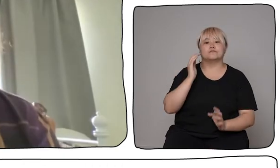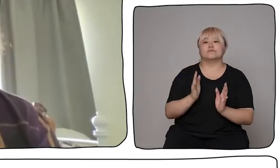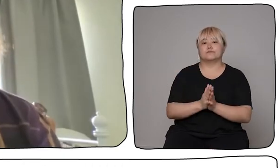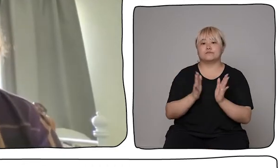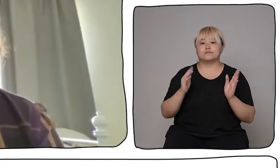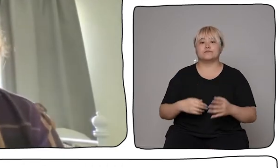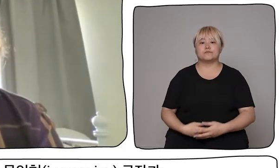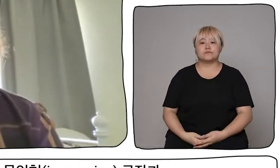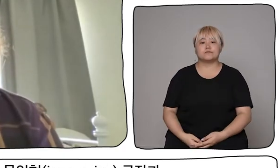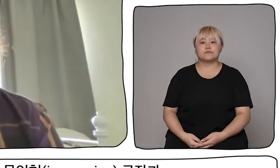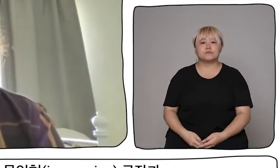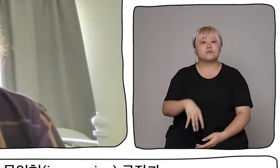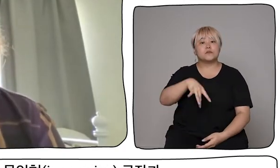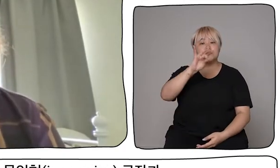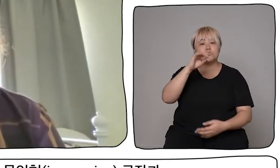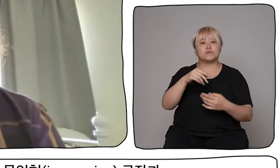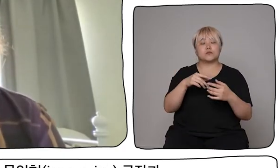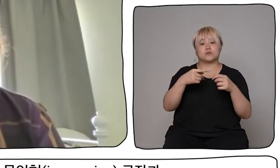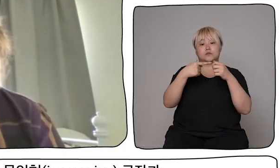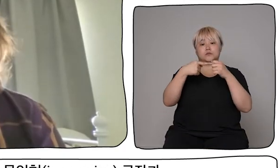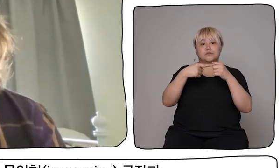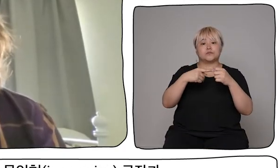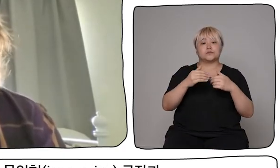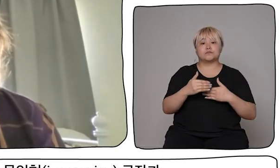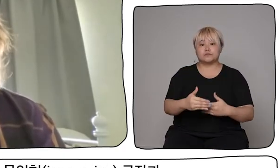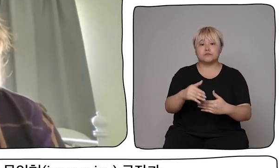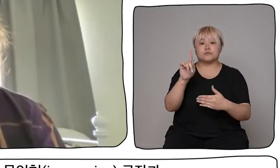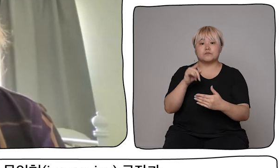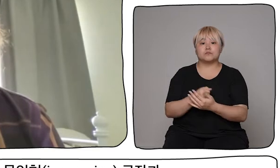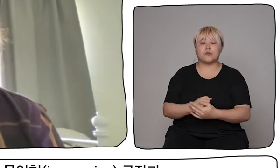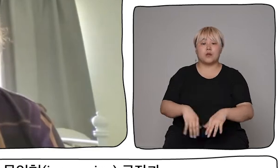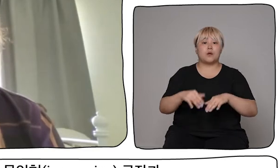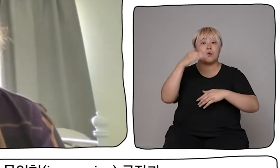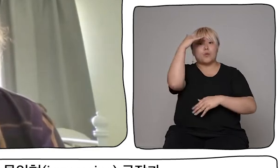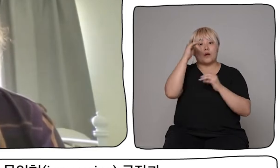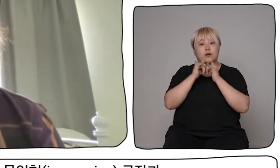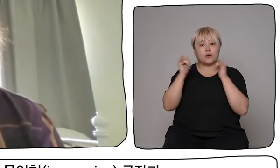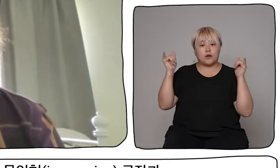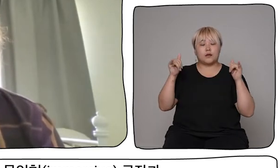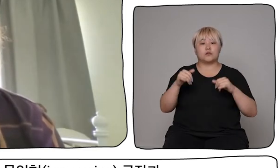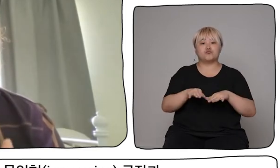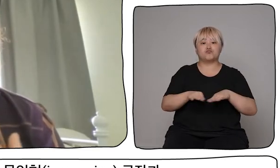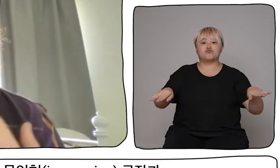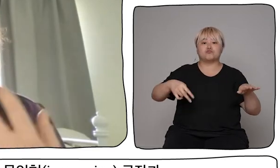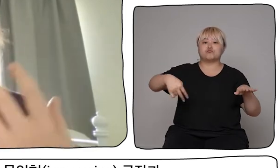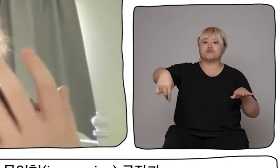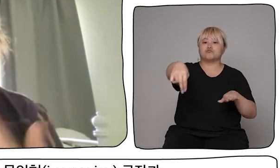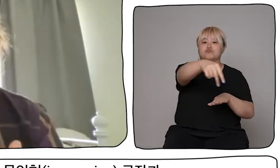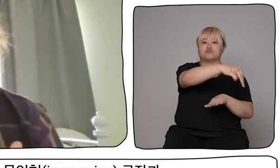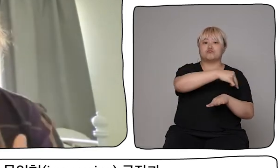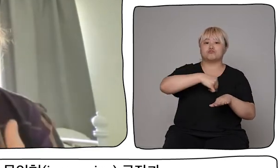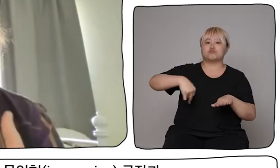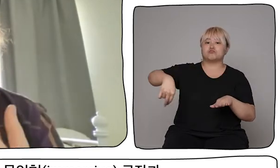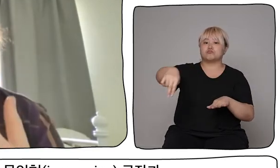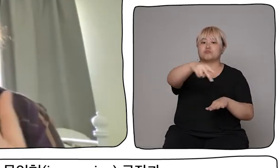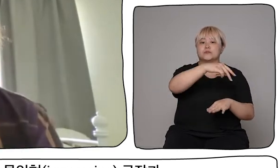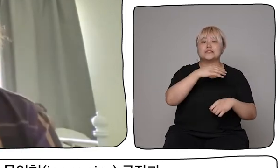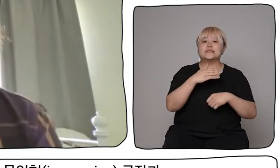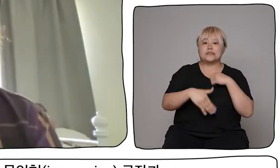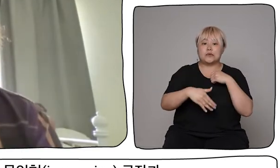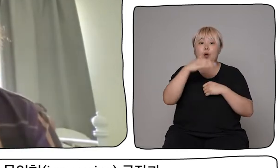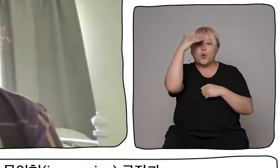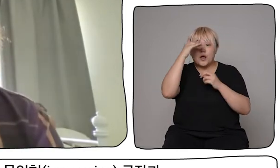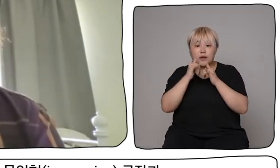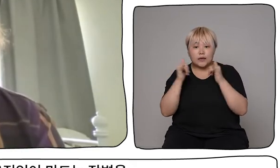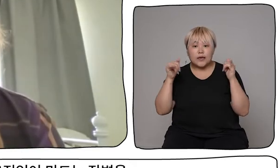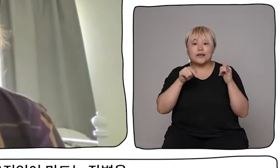one phase of the project looked at immersive theatre, a promenade theatre where the audience walks around the stage or through the